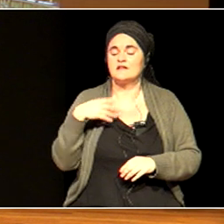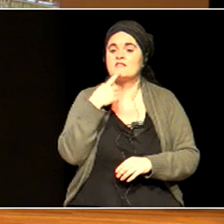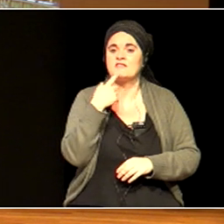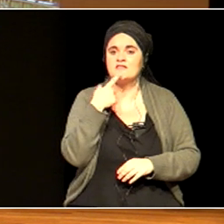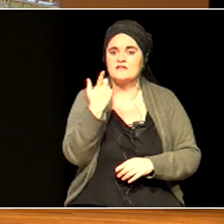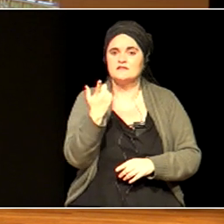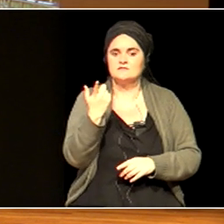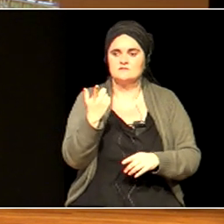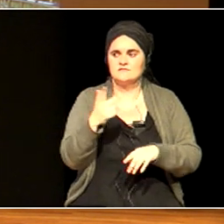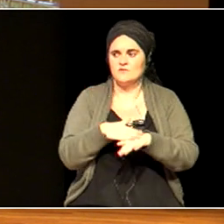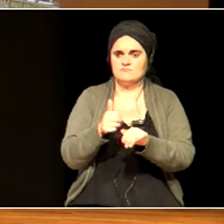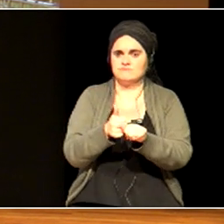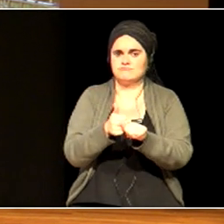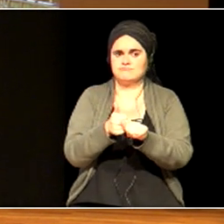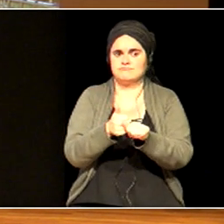is...